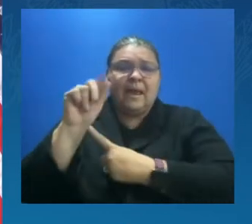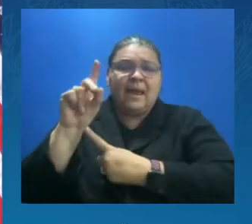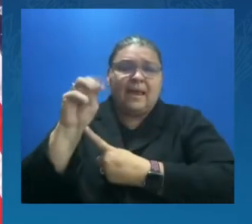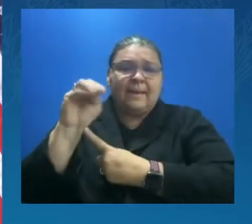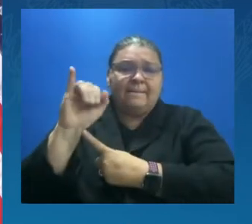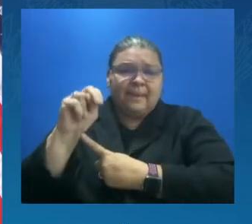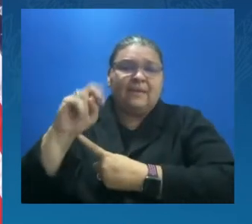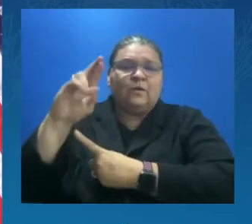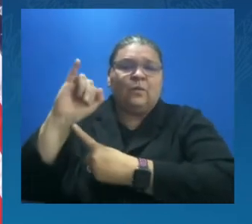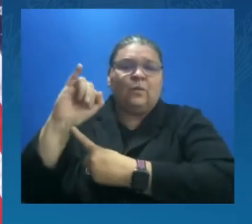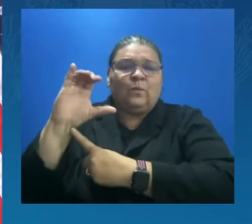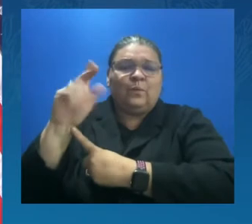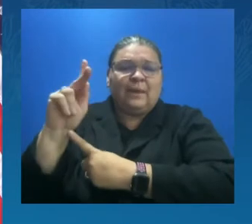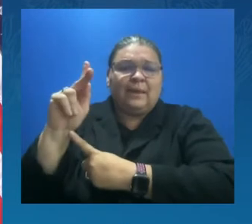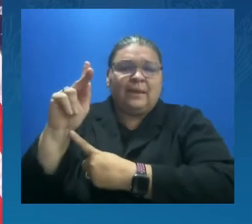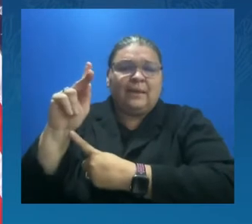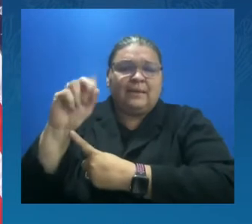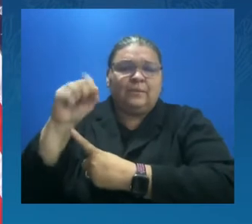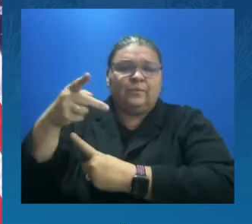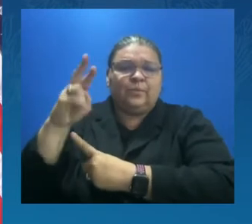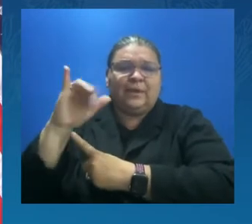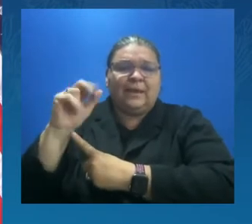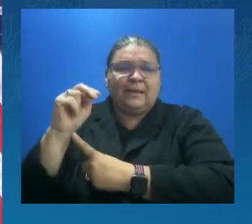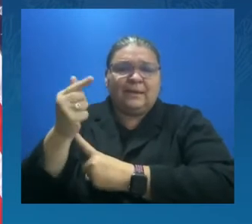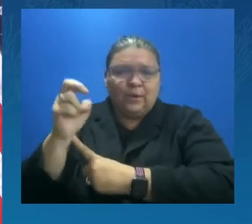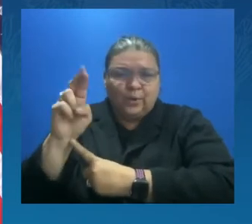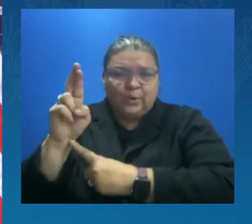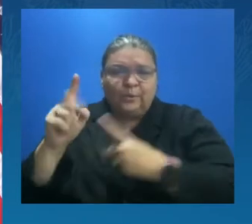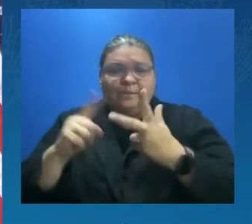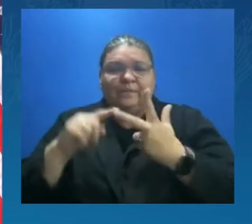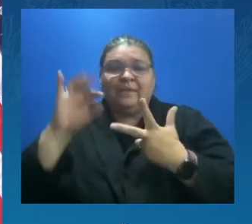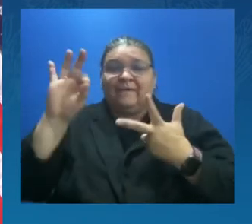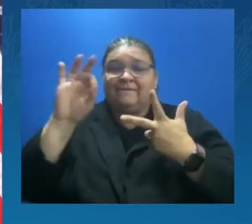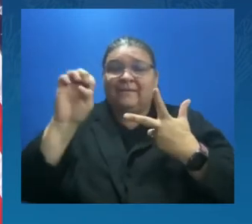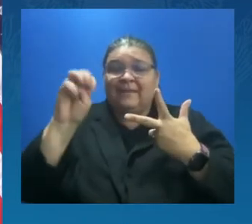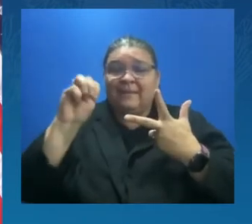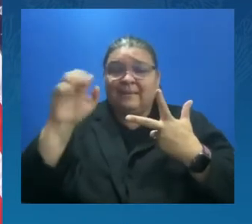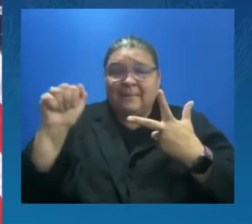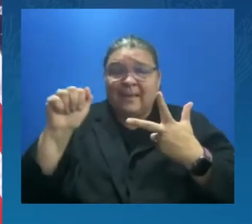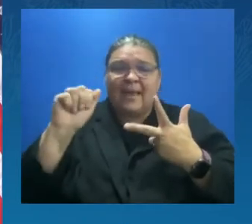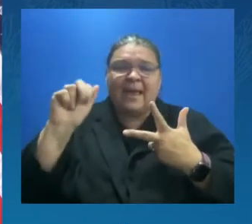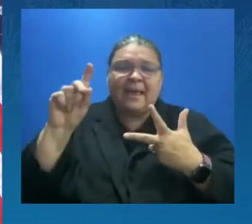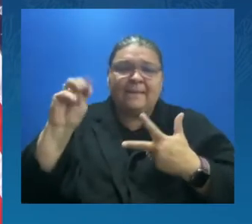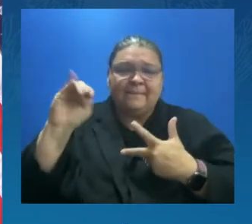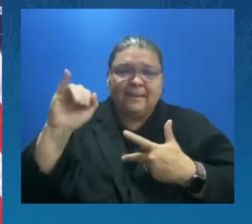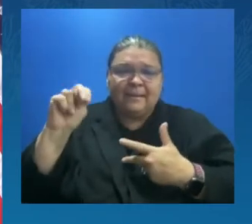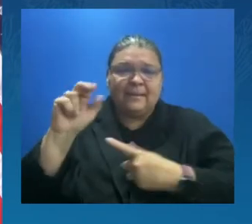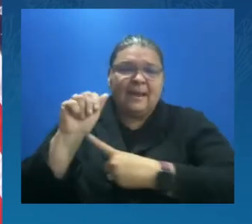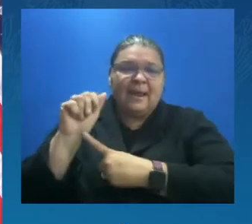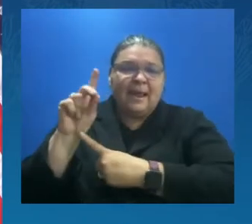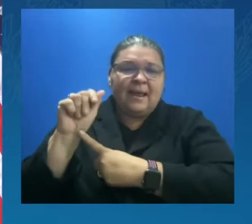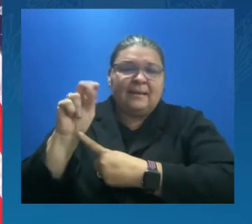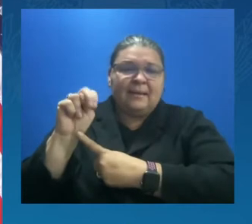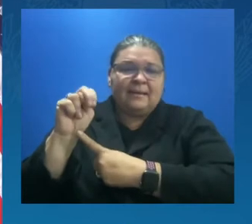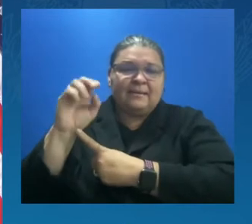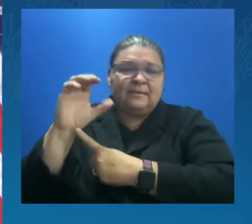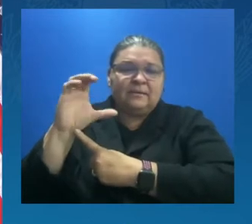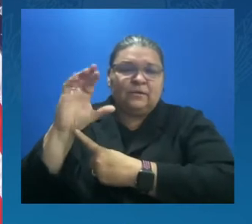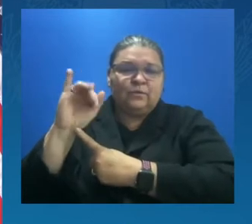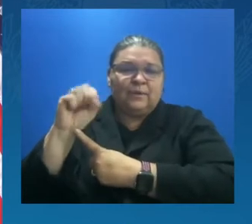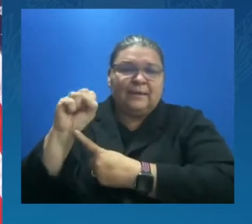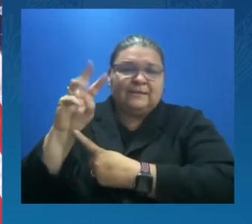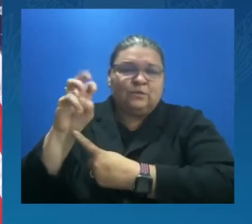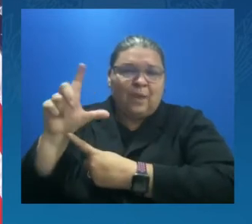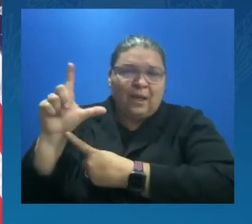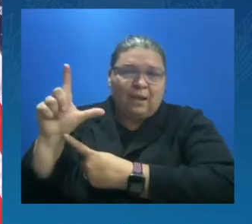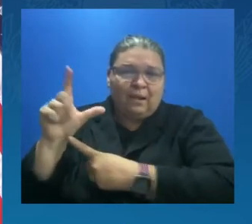And FEMA Administrator Deanne Criswell. Thank you all. Thank you. I also want to thank the members of Congress